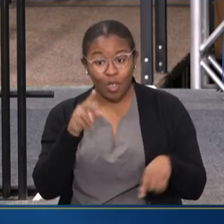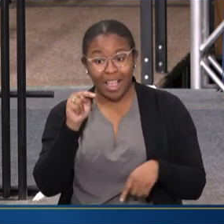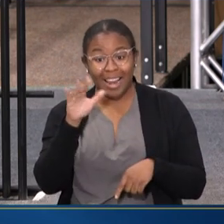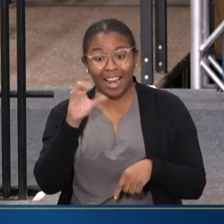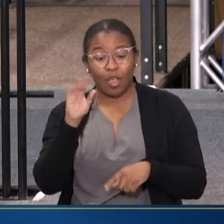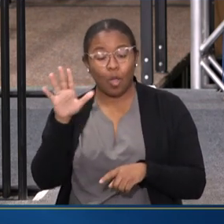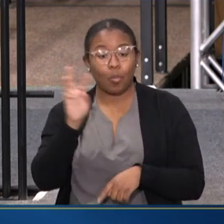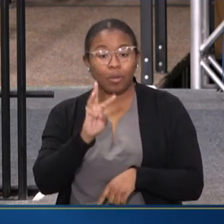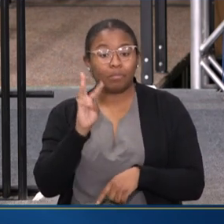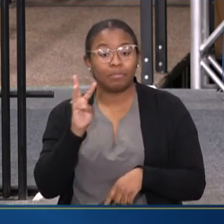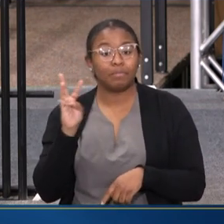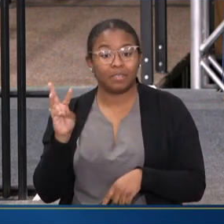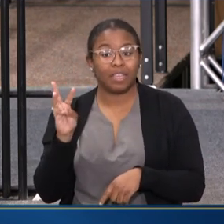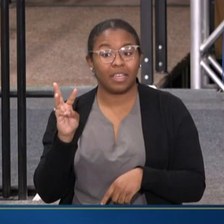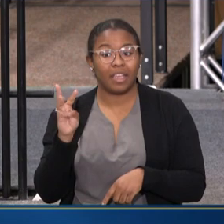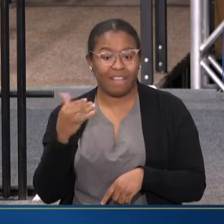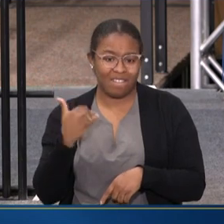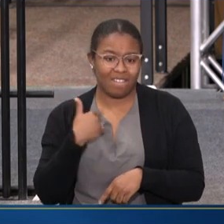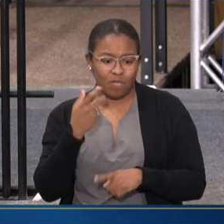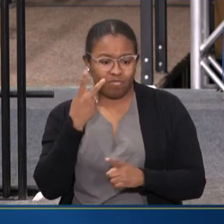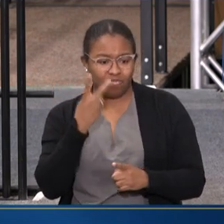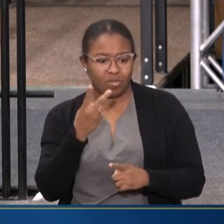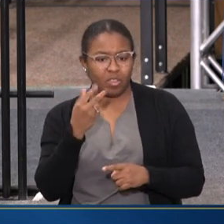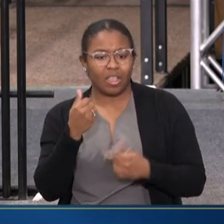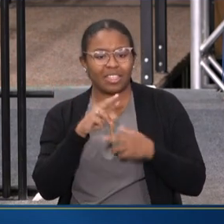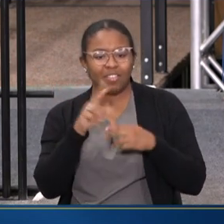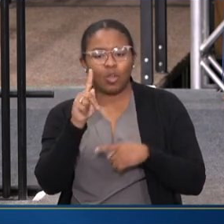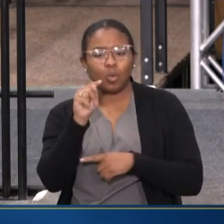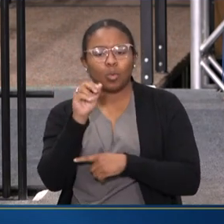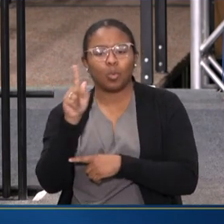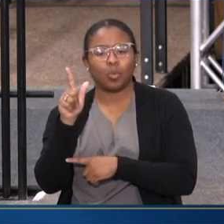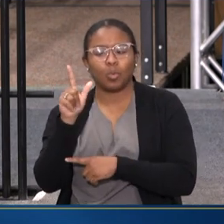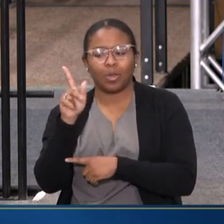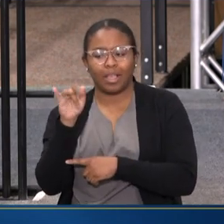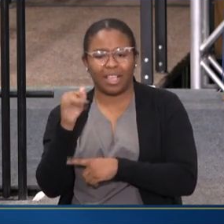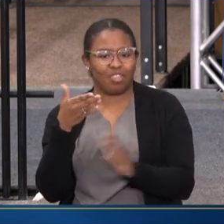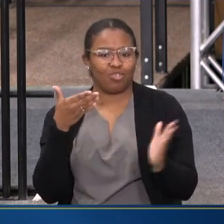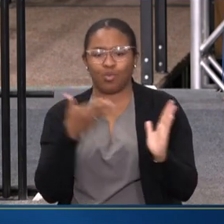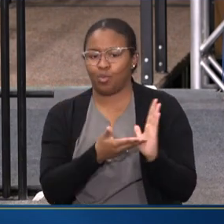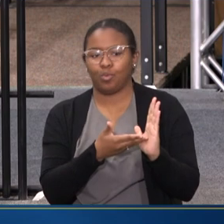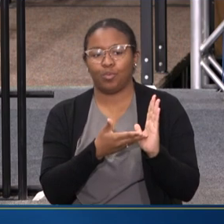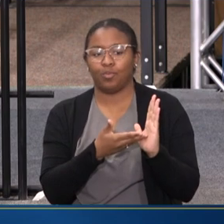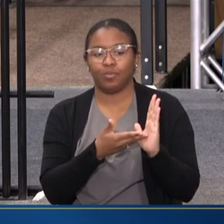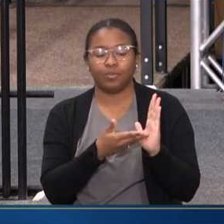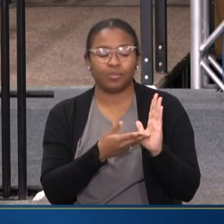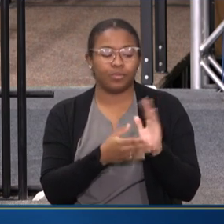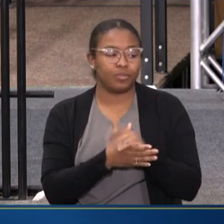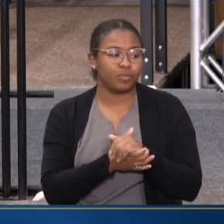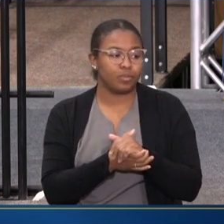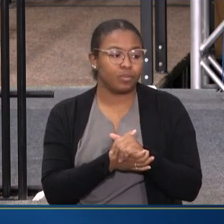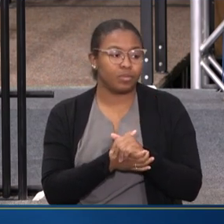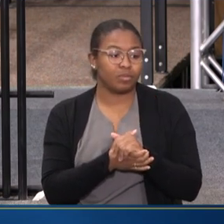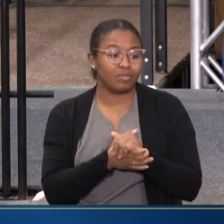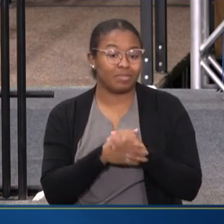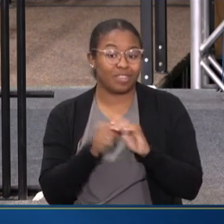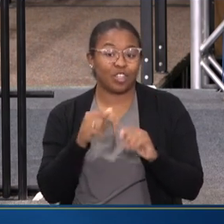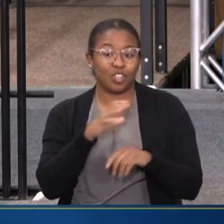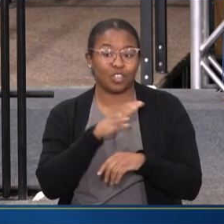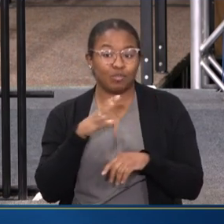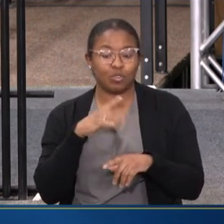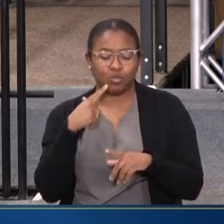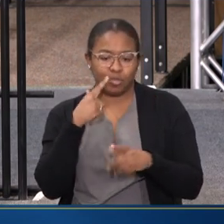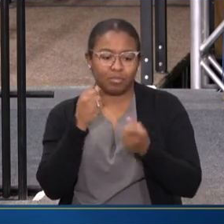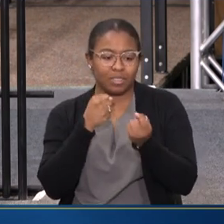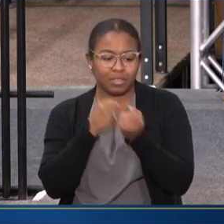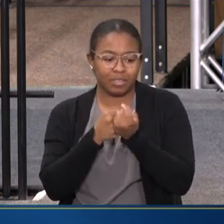NACO's website, and you can look up the toolkit that this commission is sponsoring.